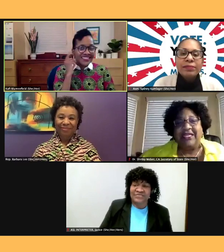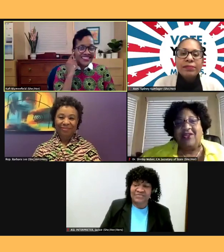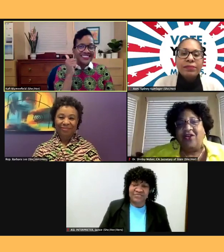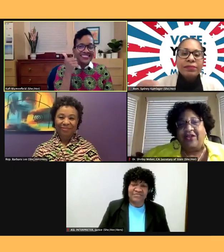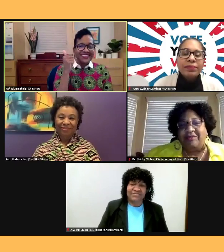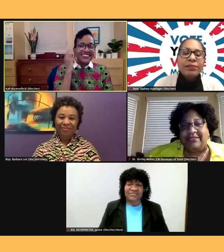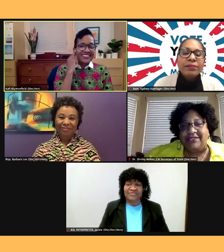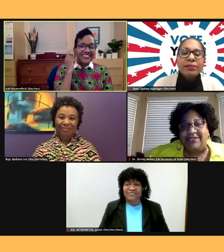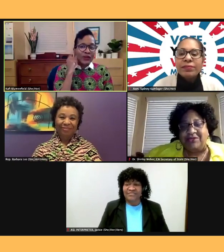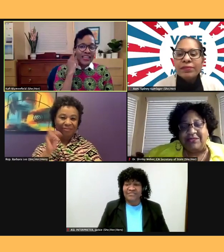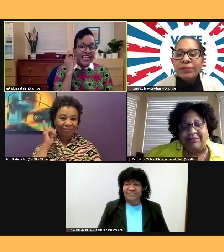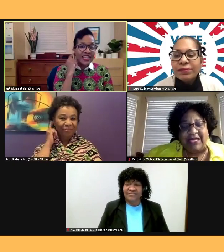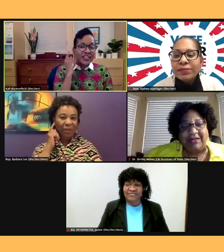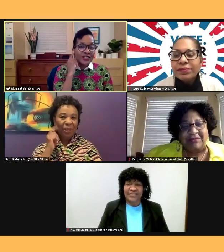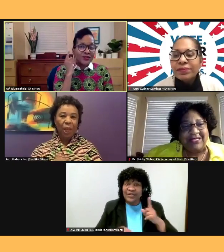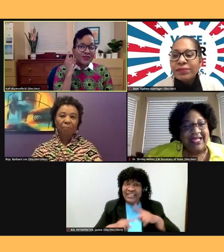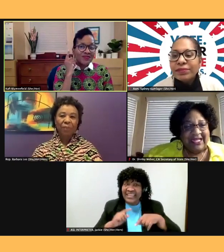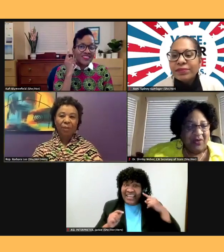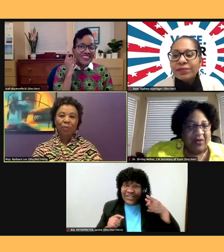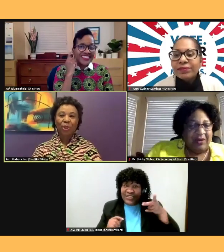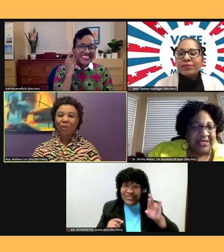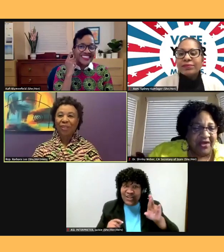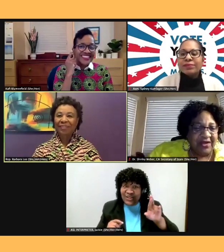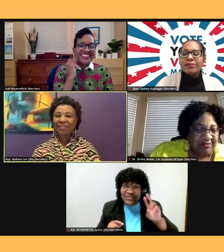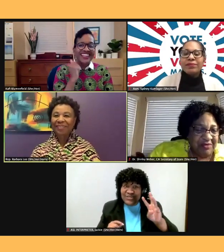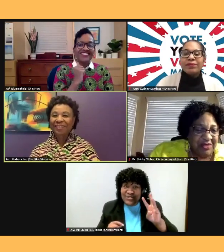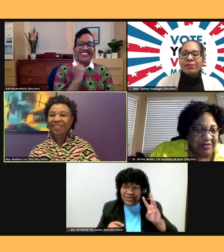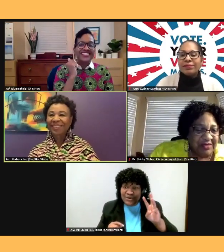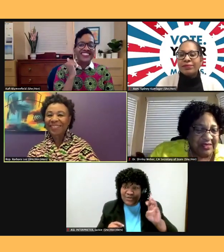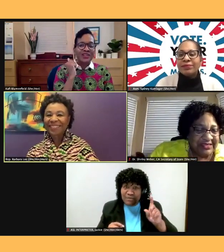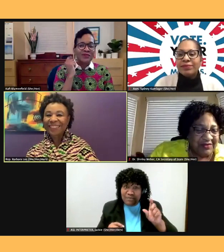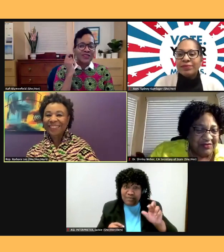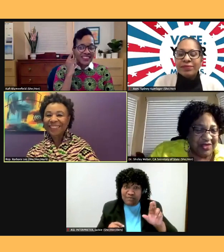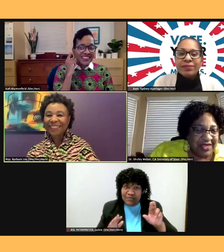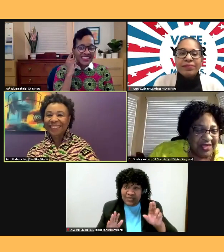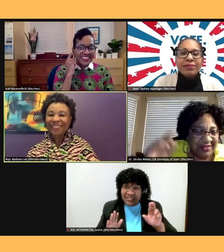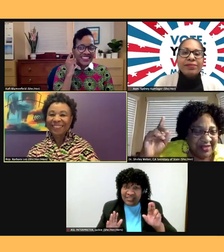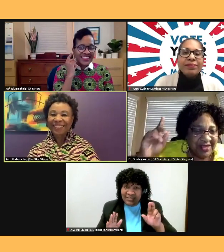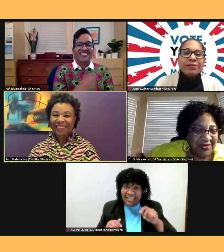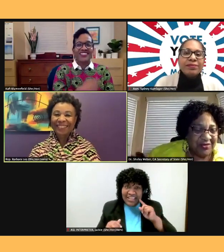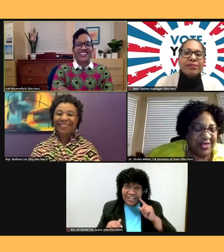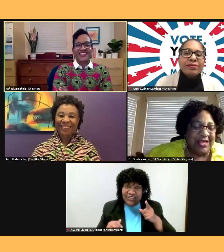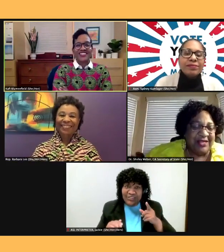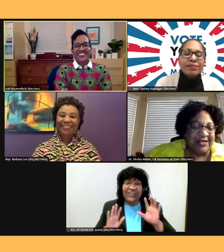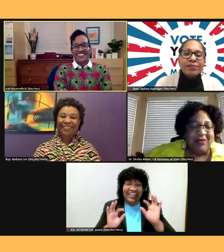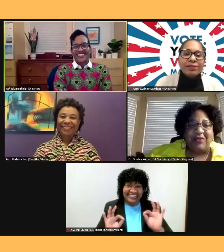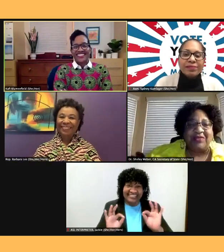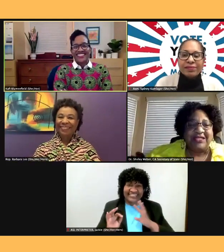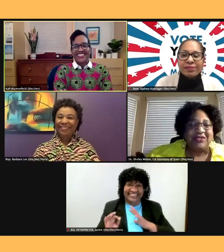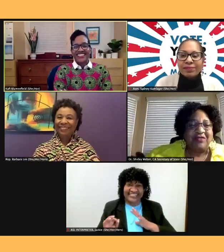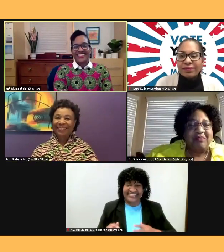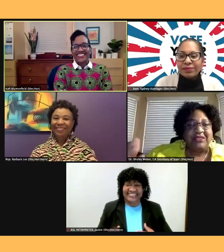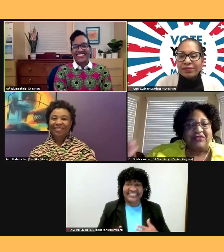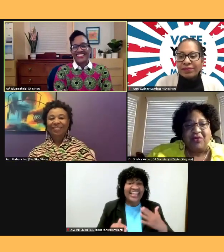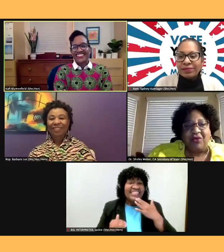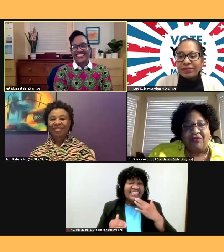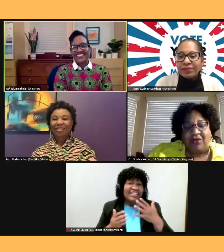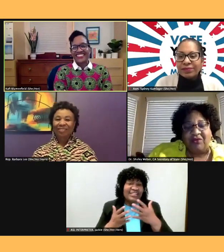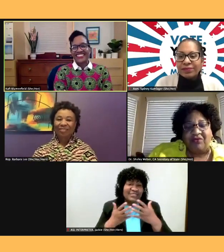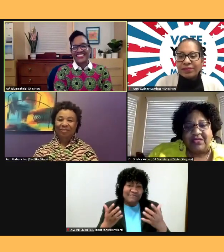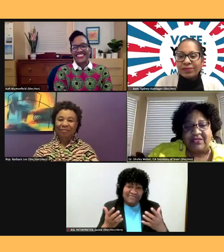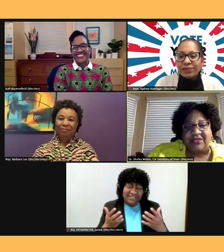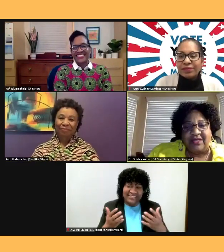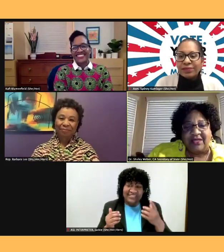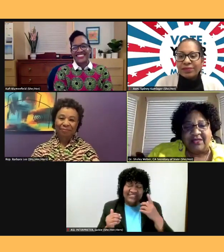We can't hear you. There we, um, there we go. Well, thanks so very much for, for, for this, uh,